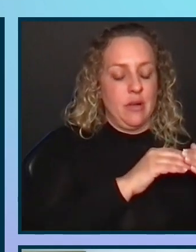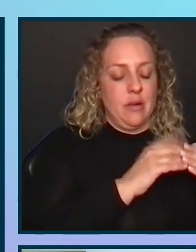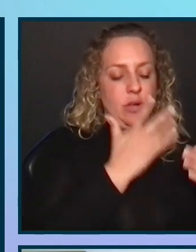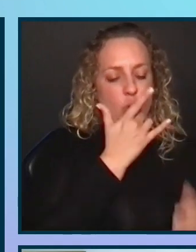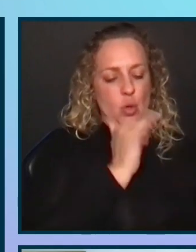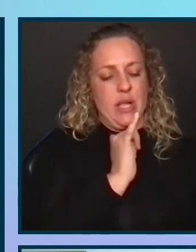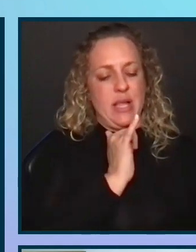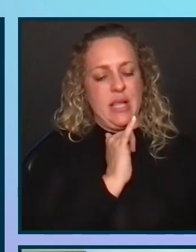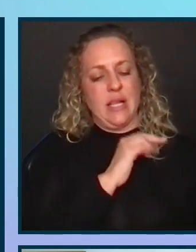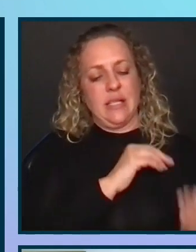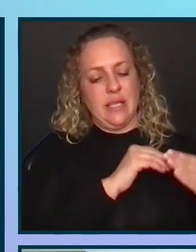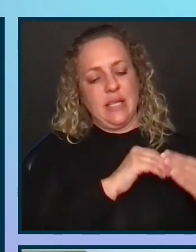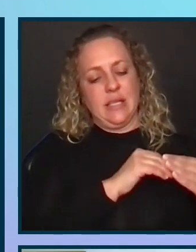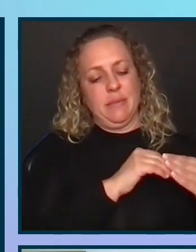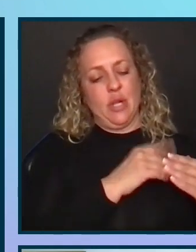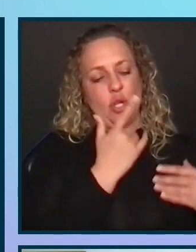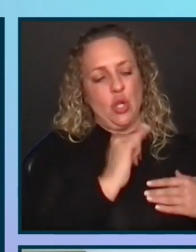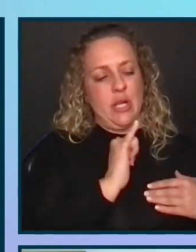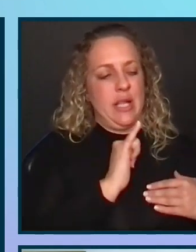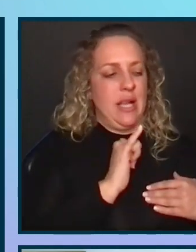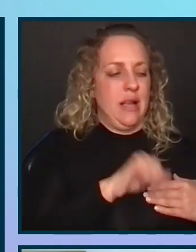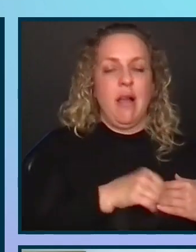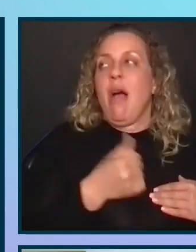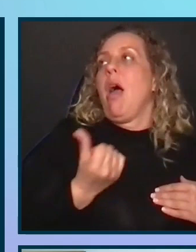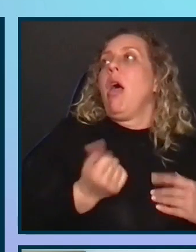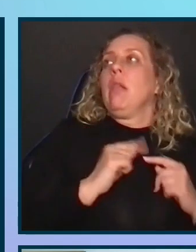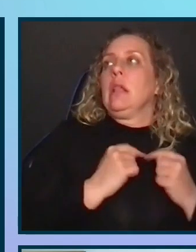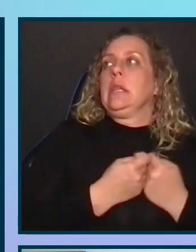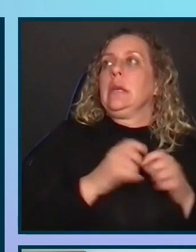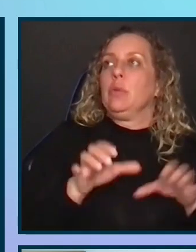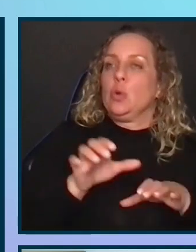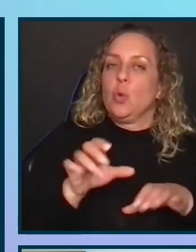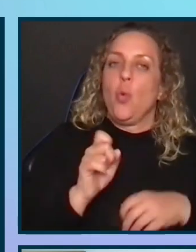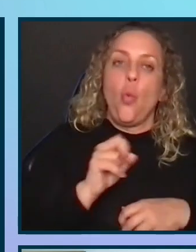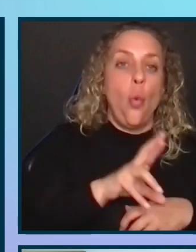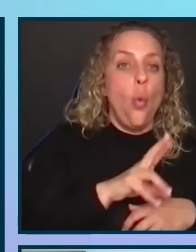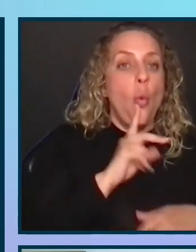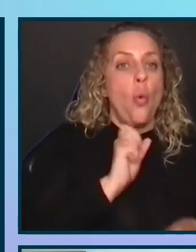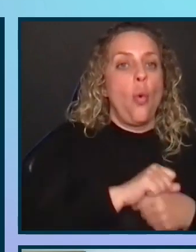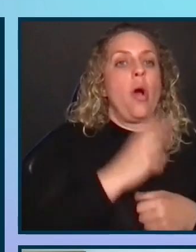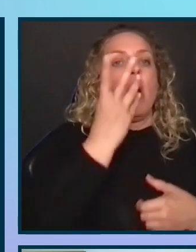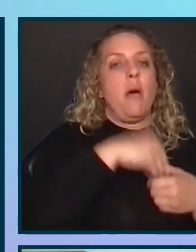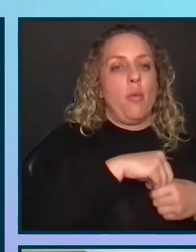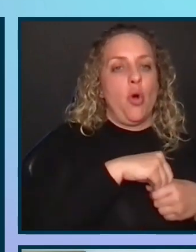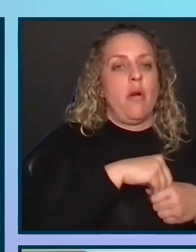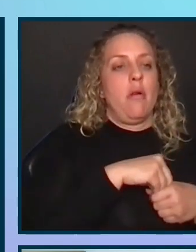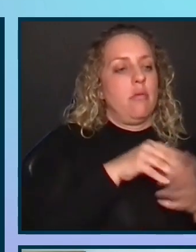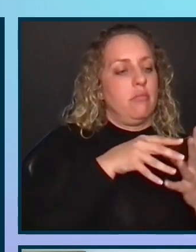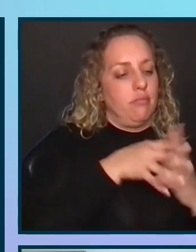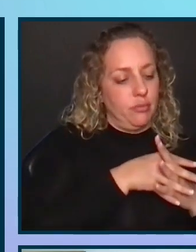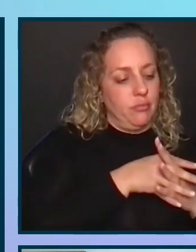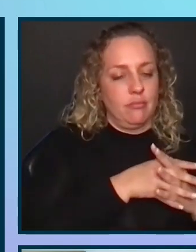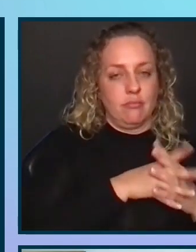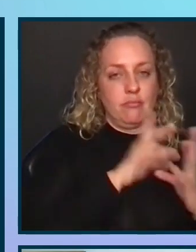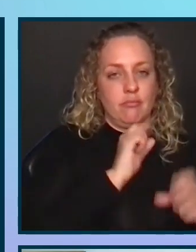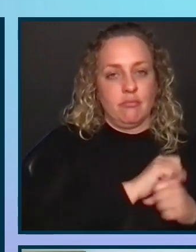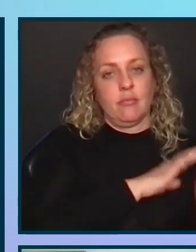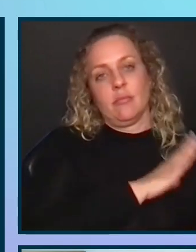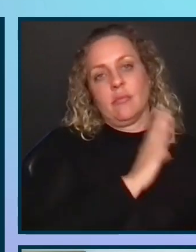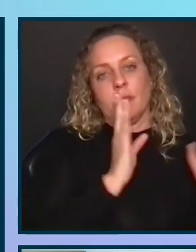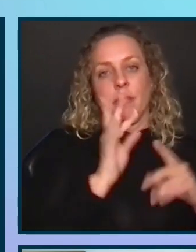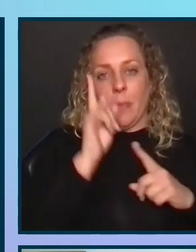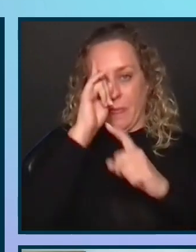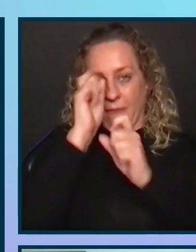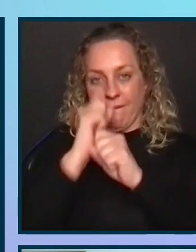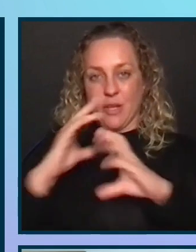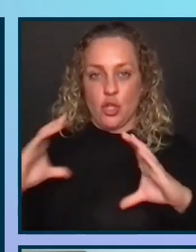like accessibility just look like something else the team needs to do? Or it's part of the team fabric? Vision. Vision includes